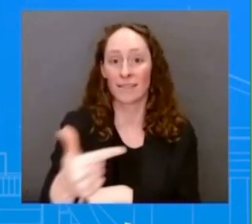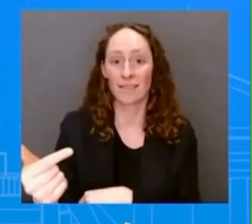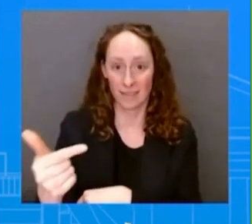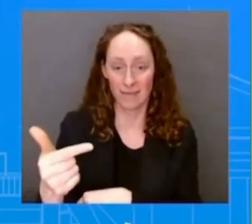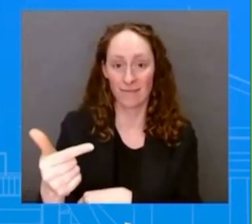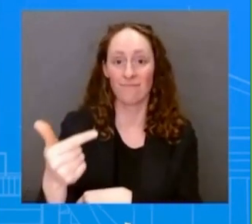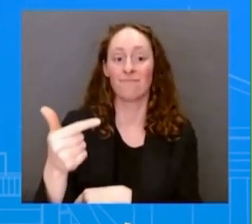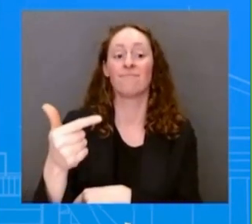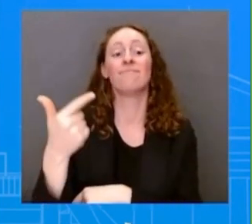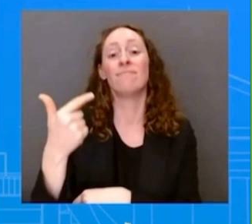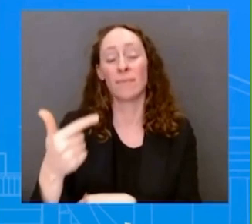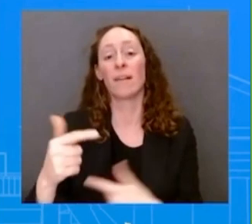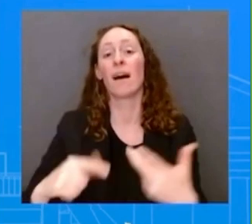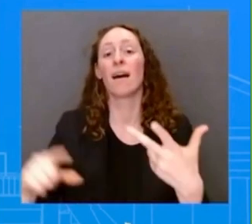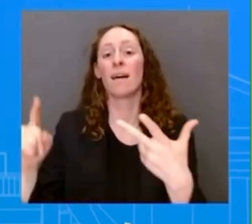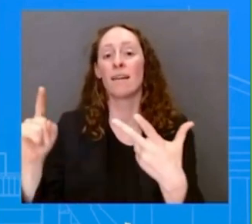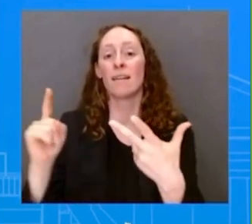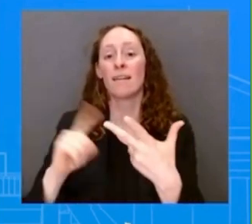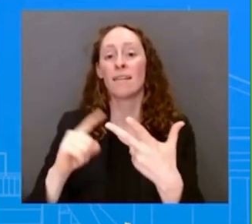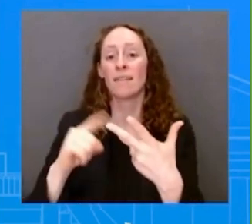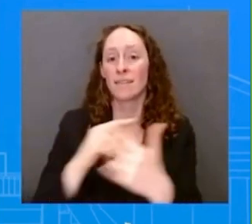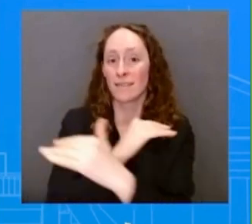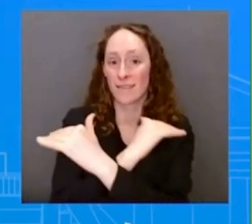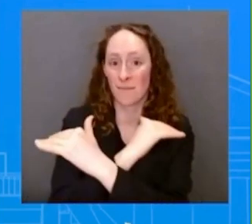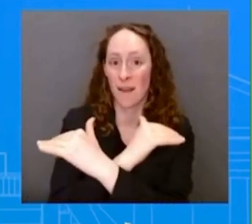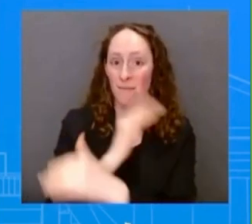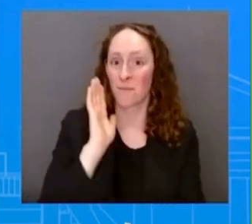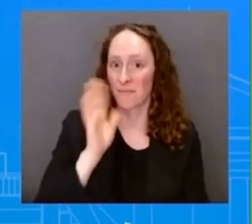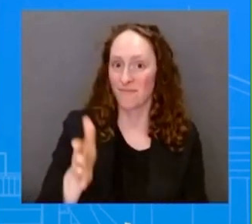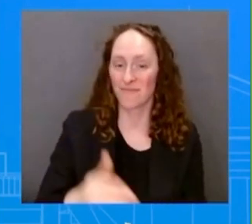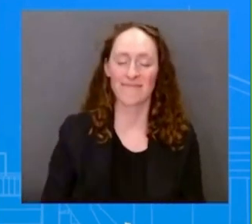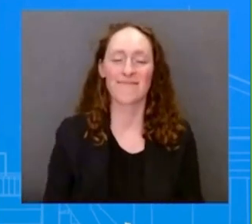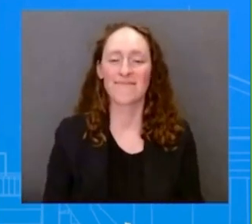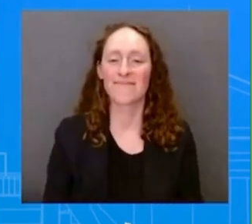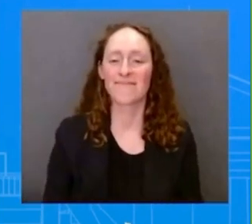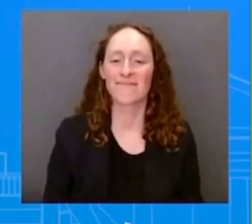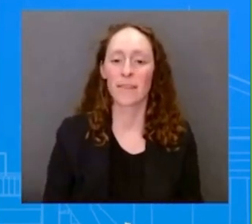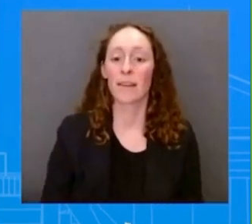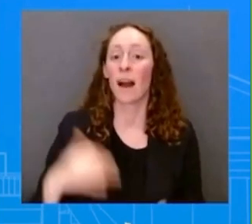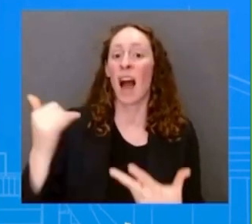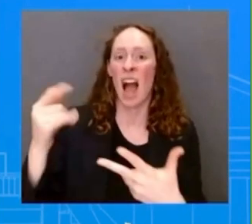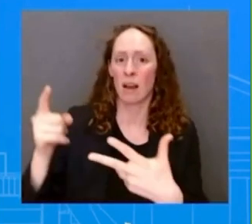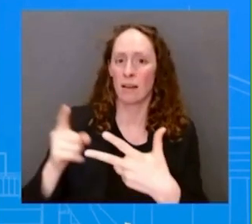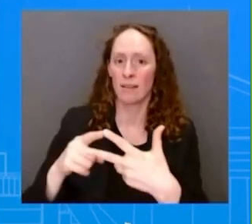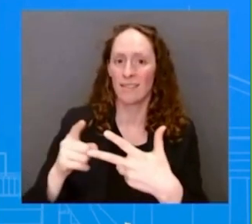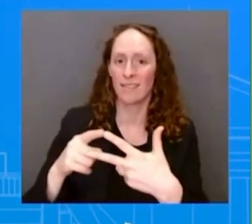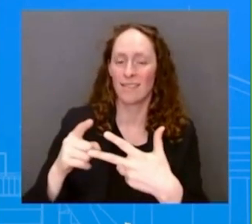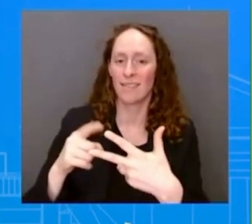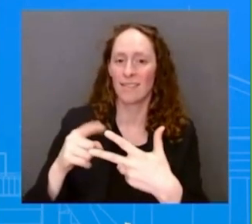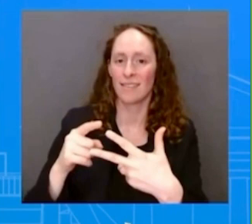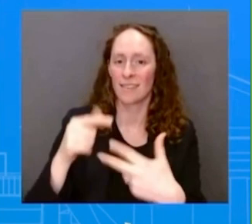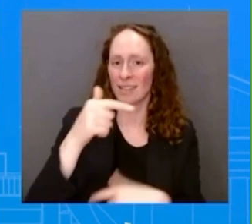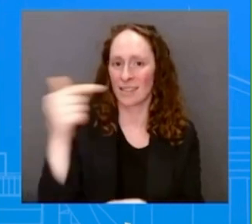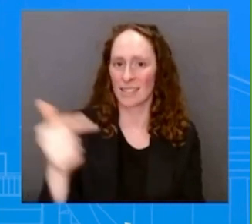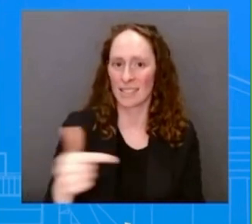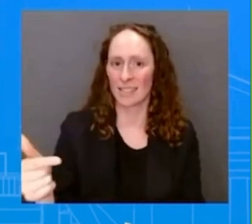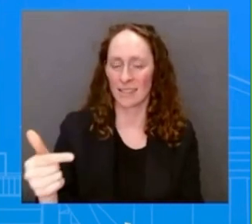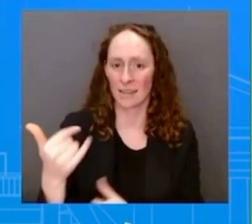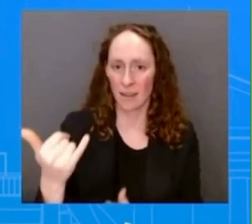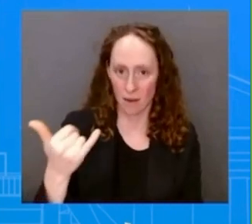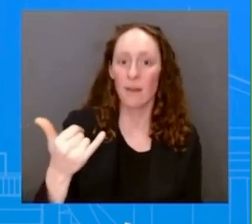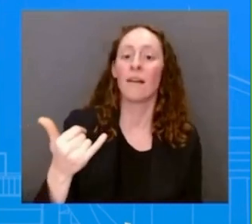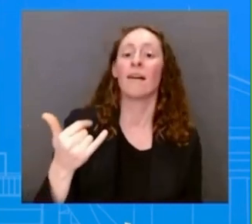The vice president is now en route to Tanzania after completing a productive visit to Ghana. In Ghana she met with president